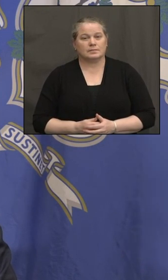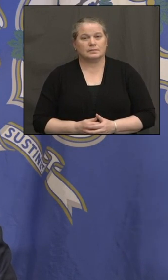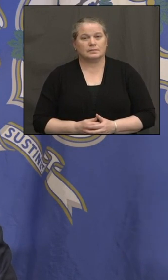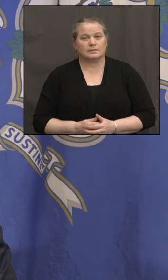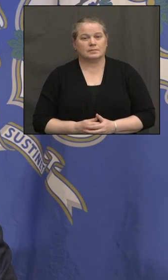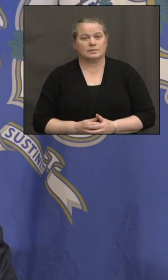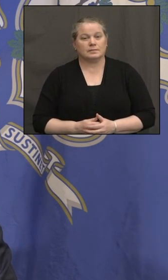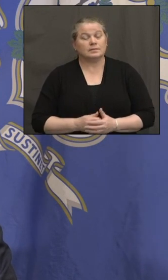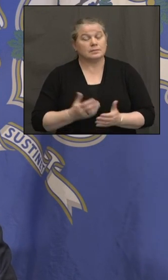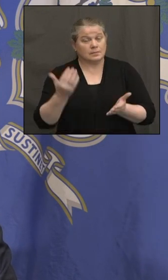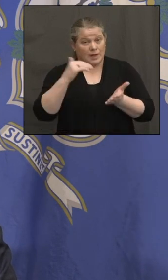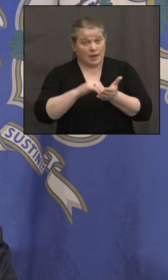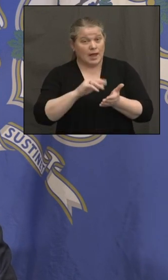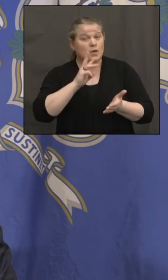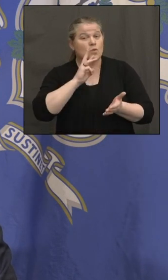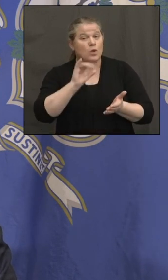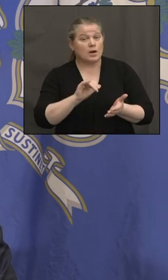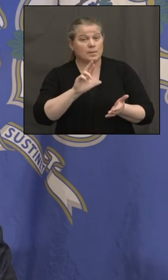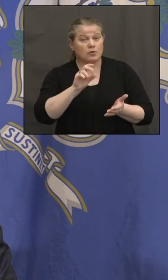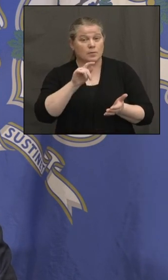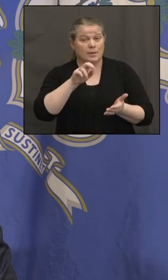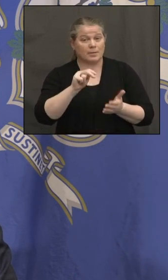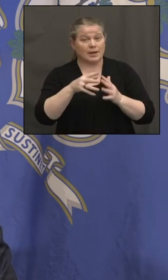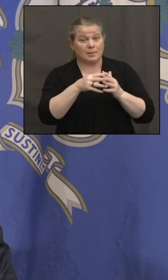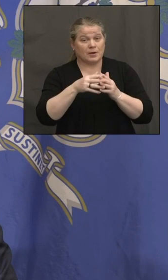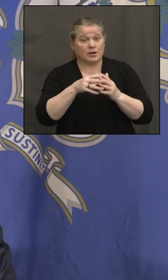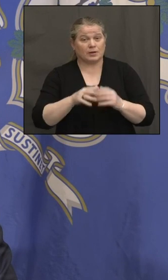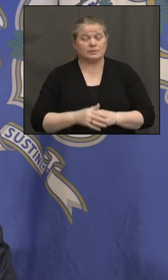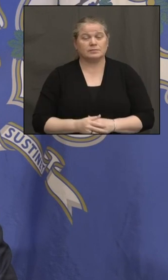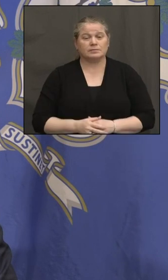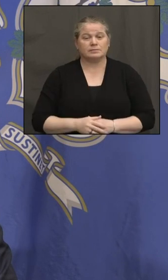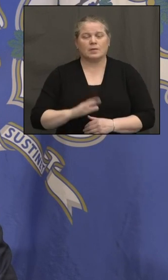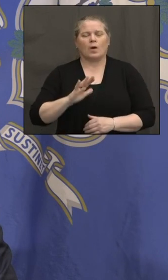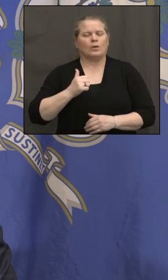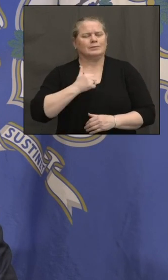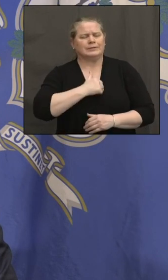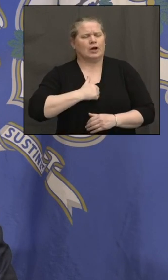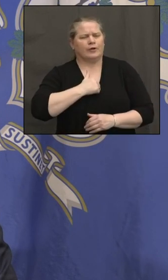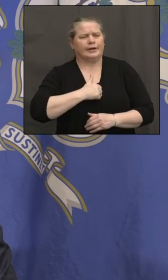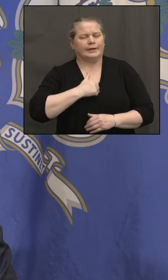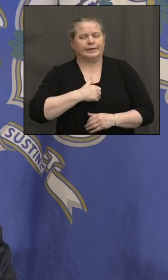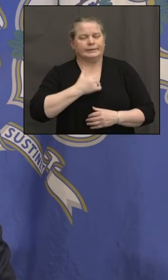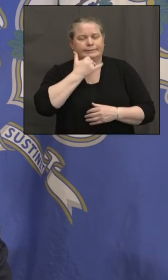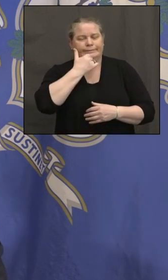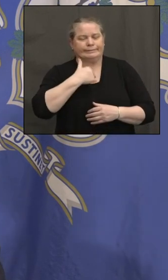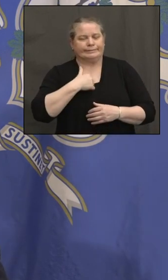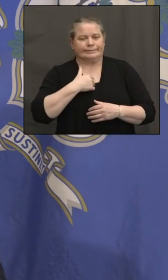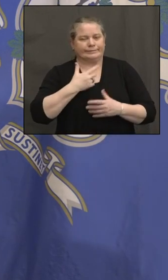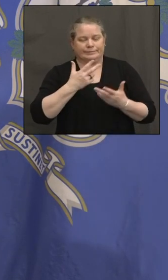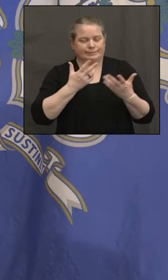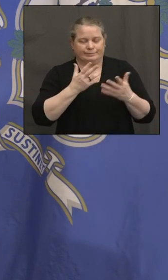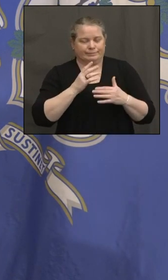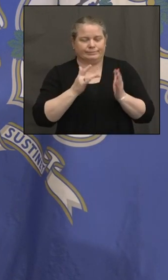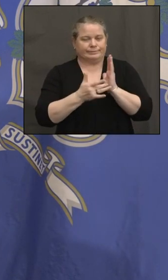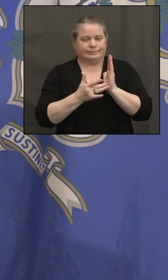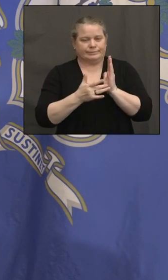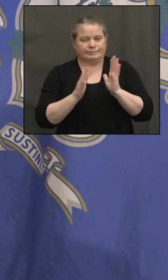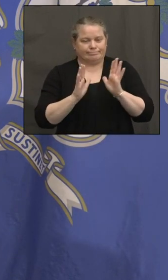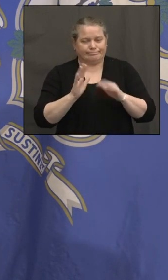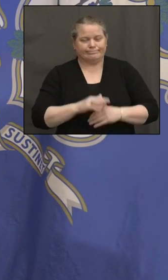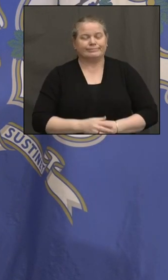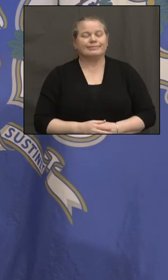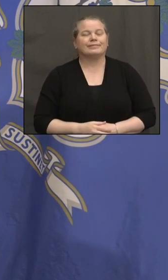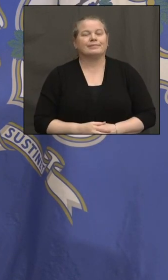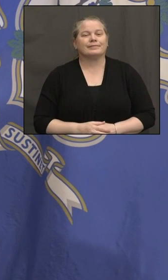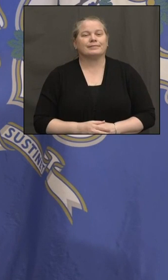The Waterbury Republican American. Sorry about that, Max. a little operator error. Um, do